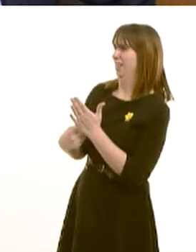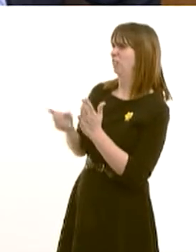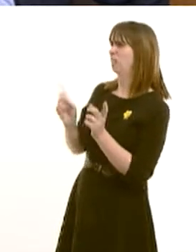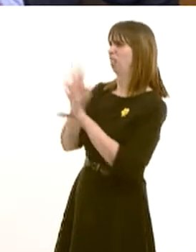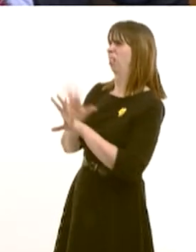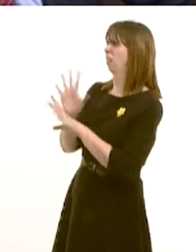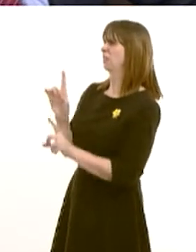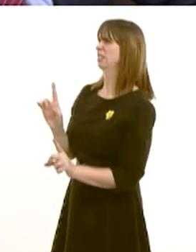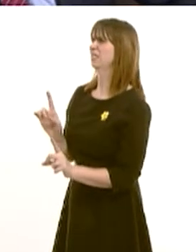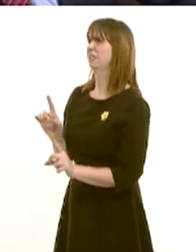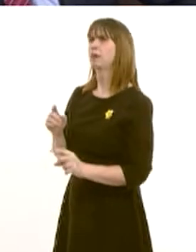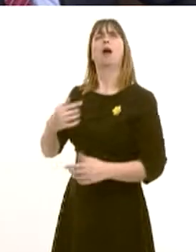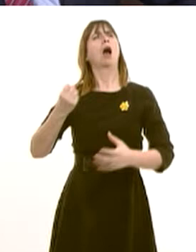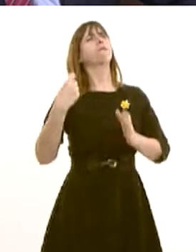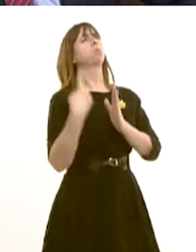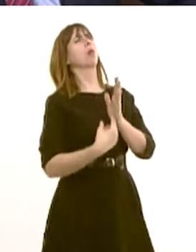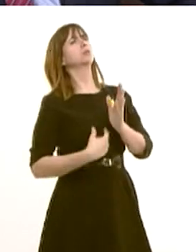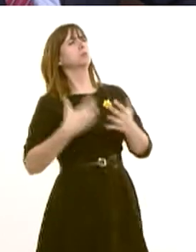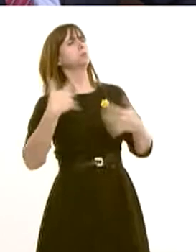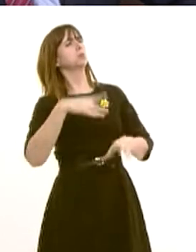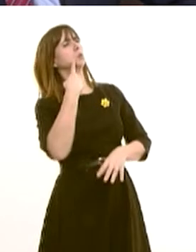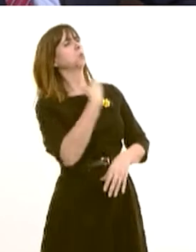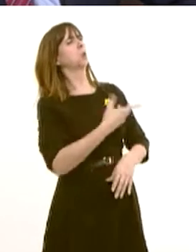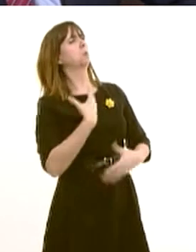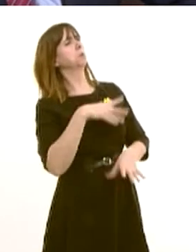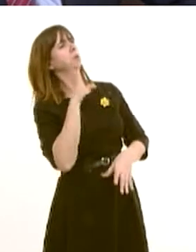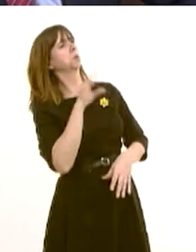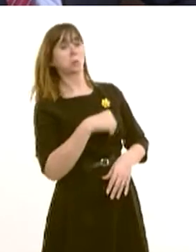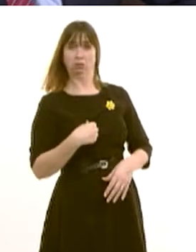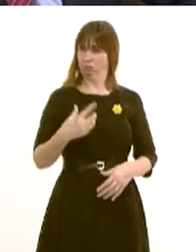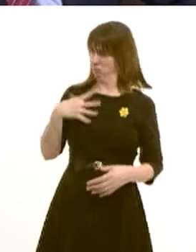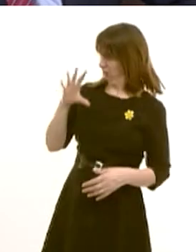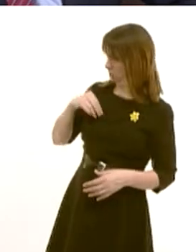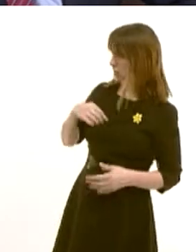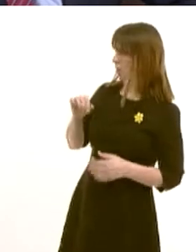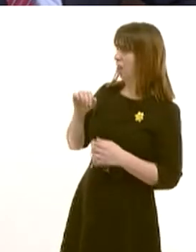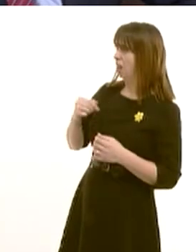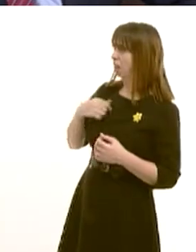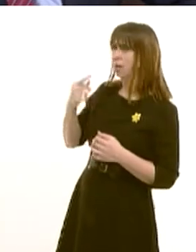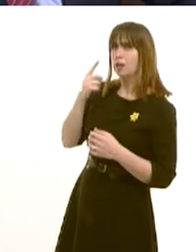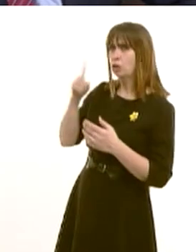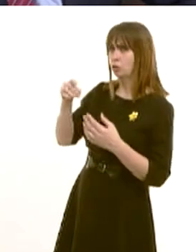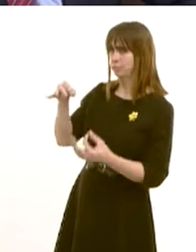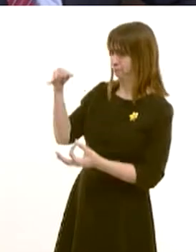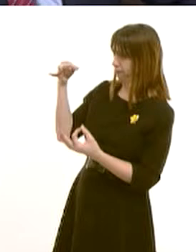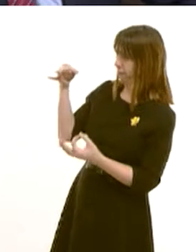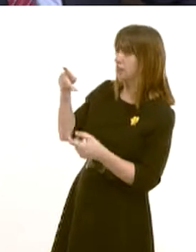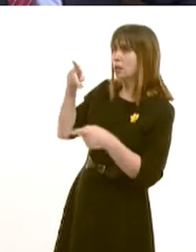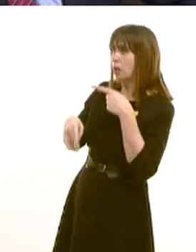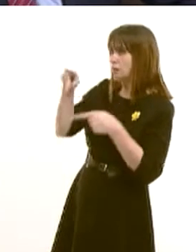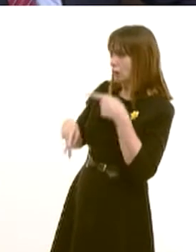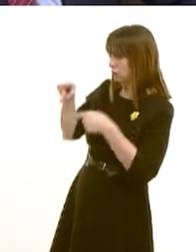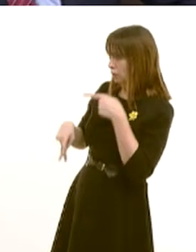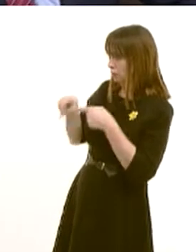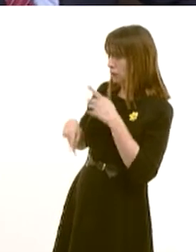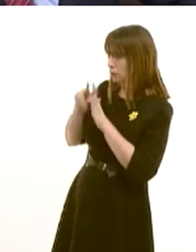odd is that he keeps on saying we have policies I've just told you. And yet, when I produce the document that his own party produced that shows the cuts they propose to make,